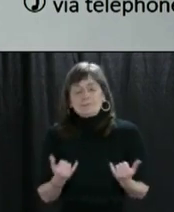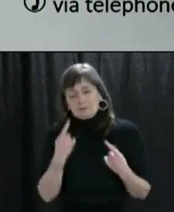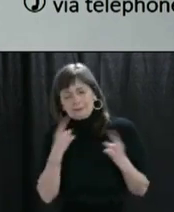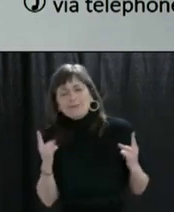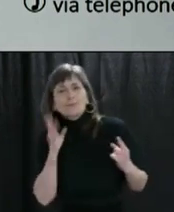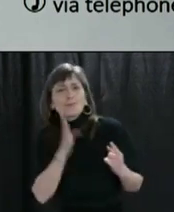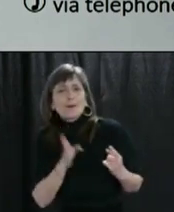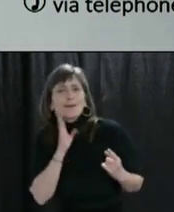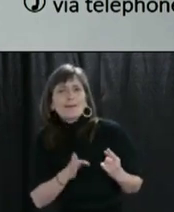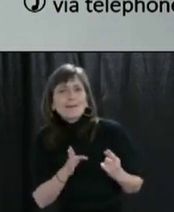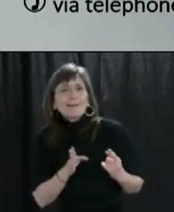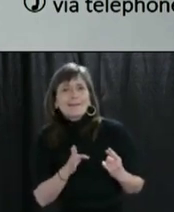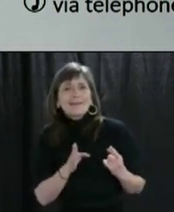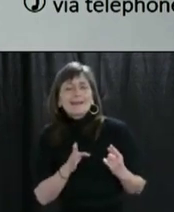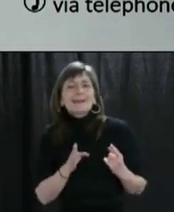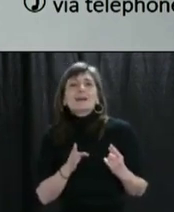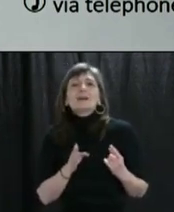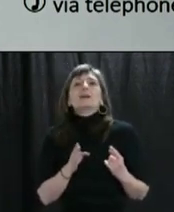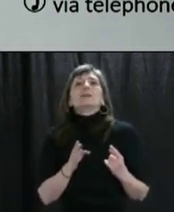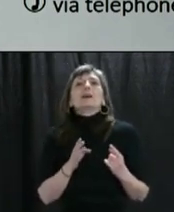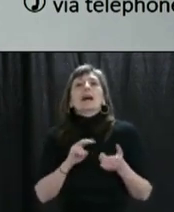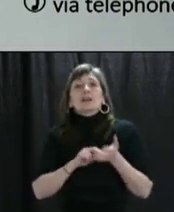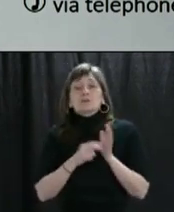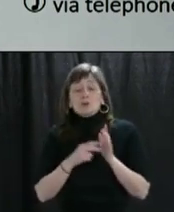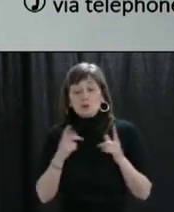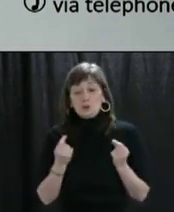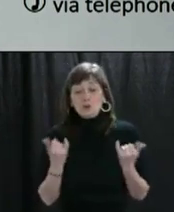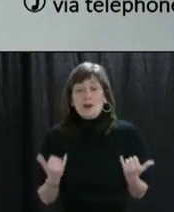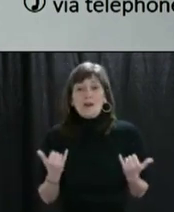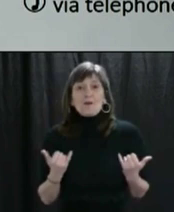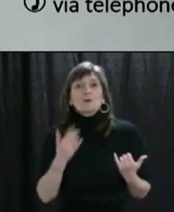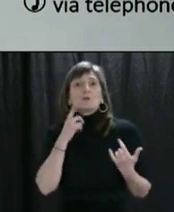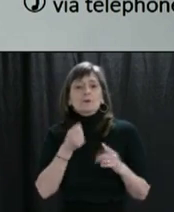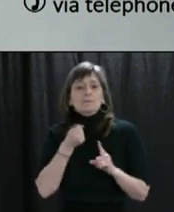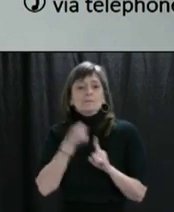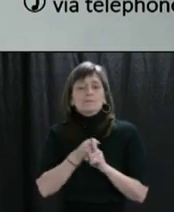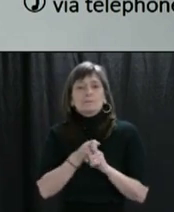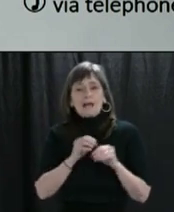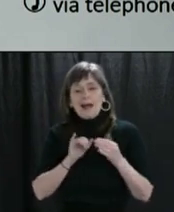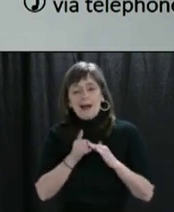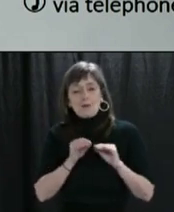impact on how COVID-19 progresses in our province. Thank you.